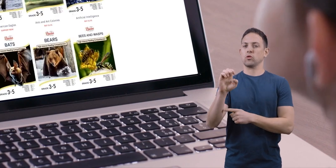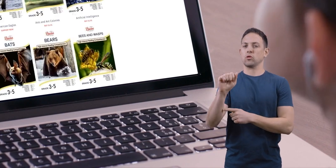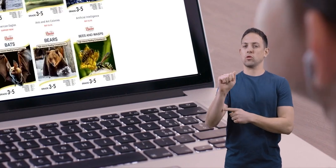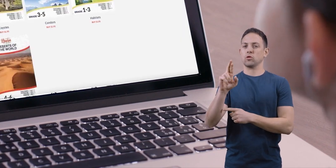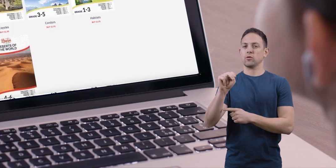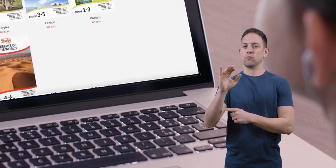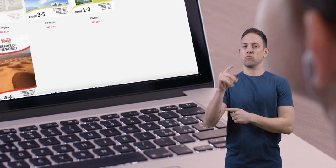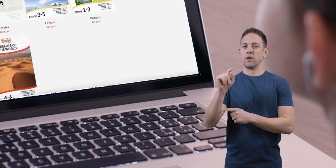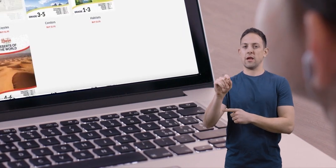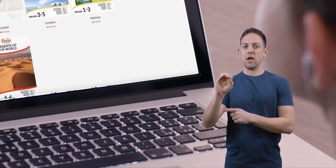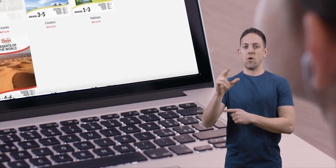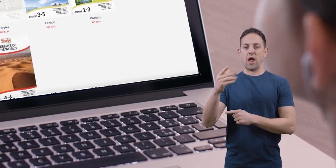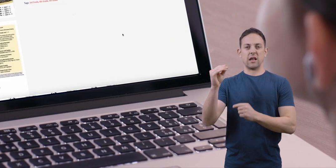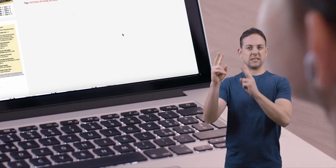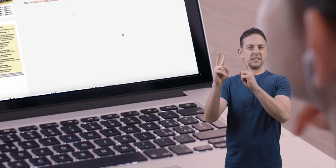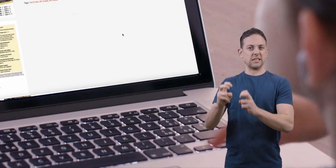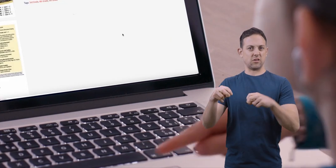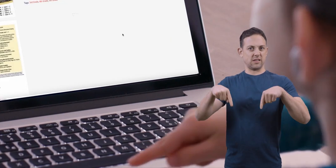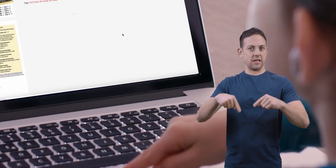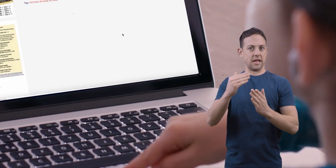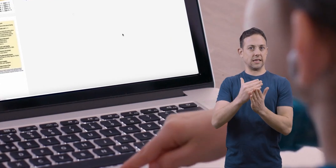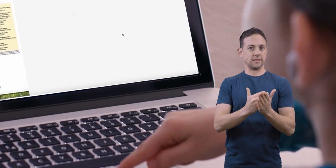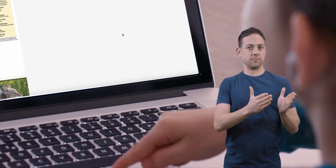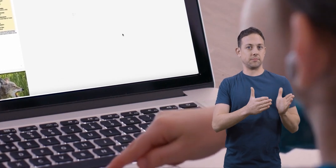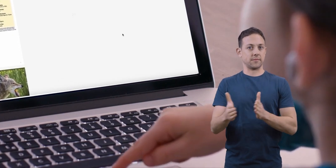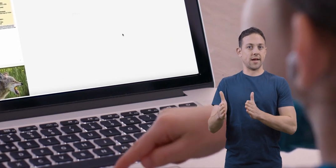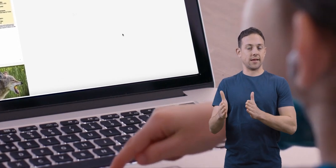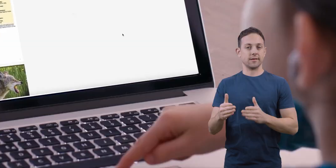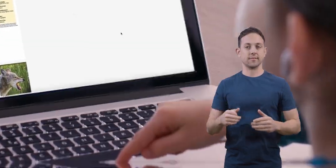learnbright.org and download this lesson plan.